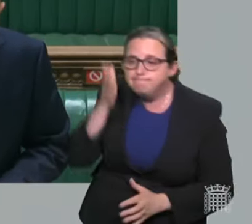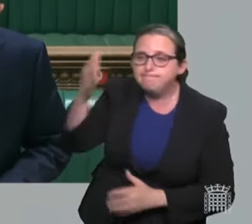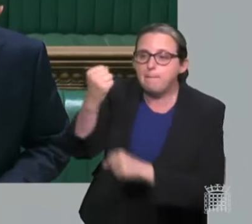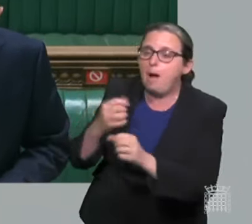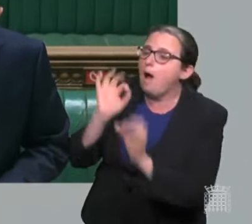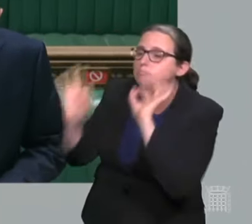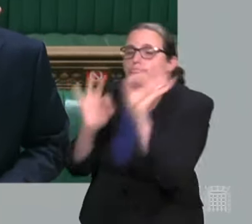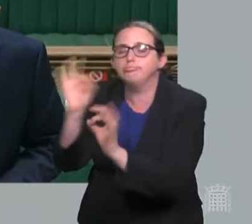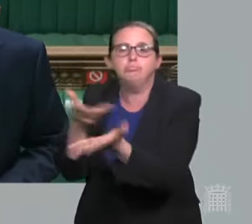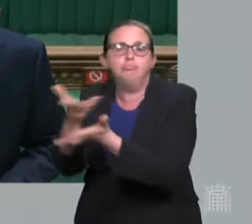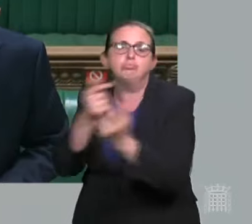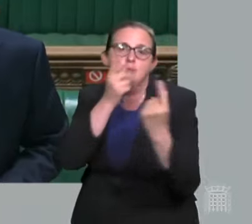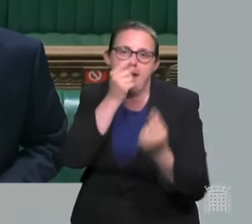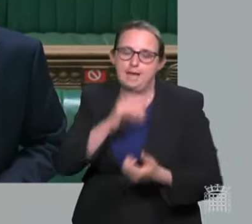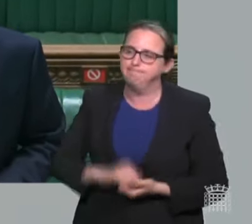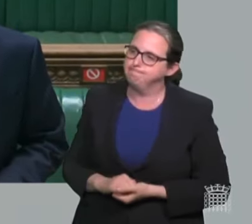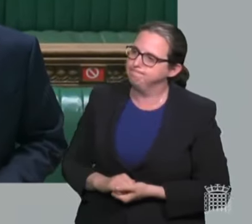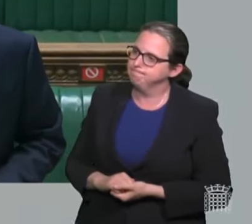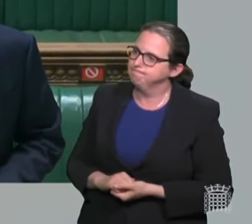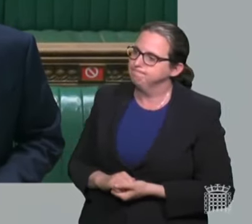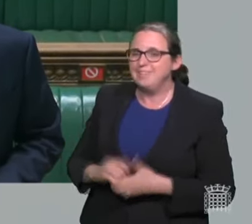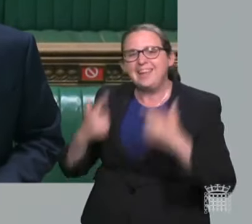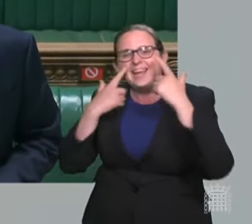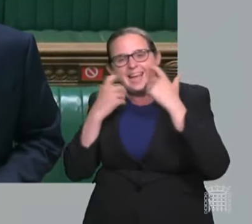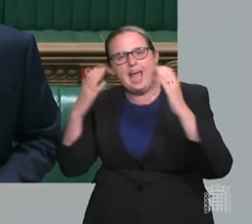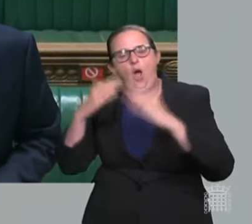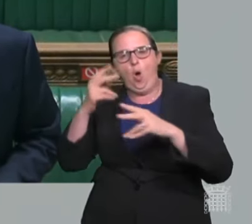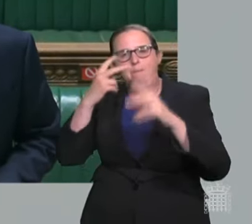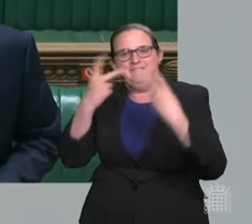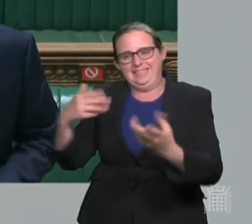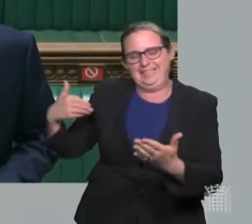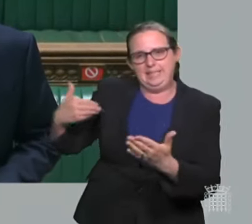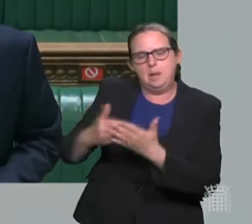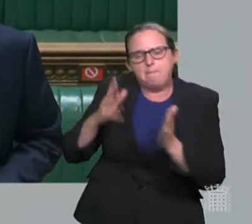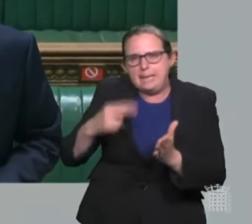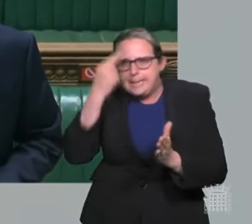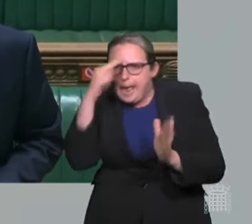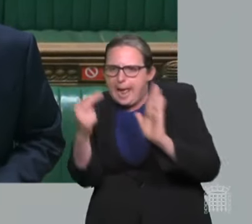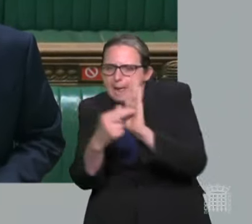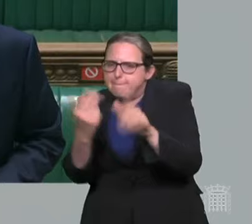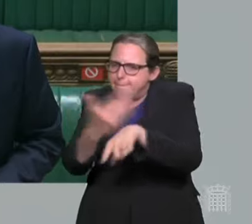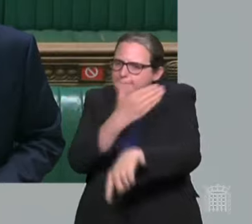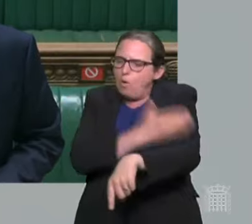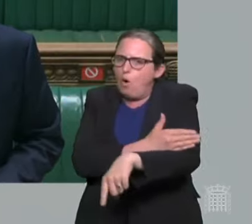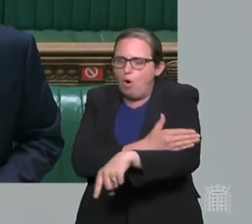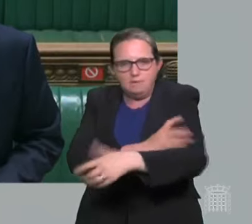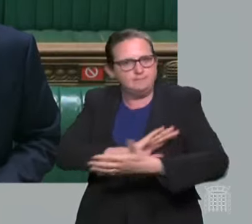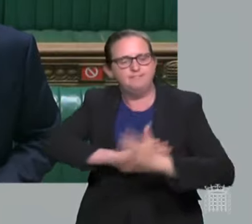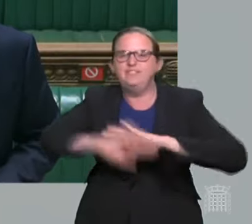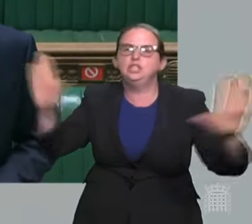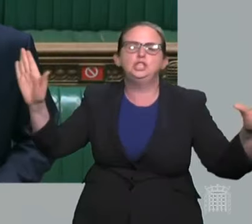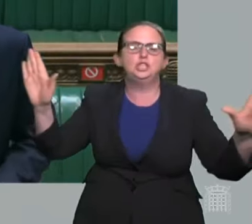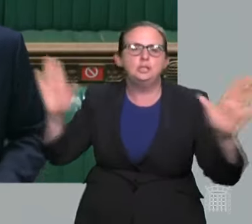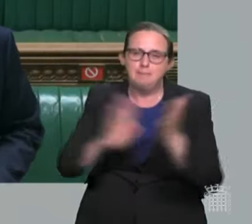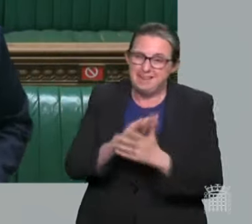And we will lift the cap on named care home visitors so that families can come together in the way they choose to do so.